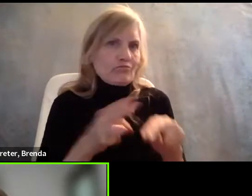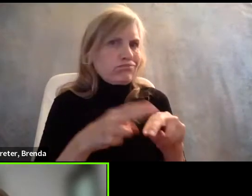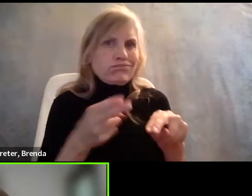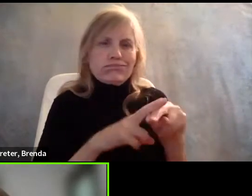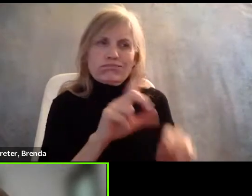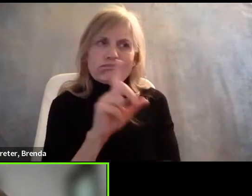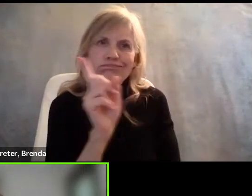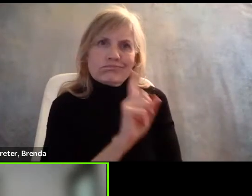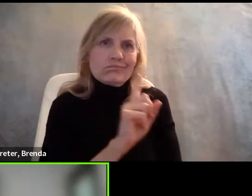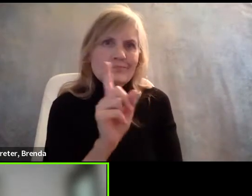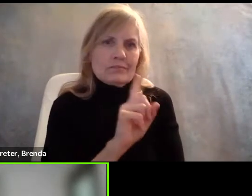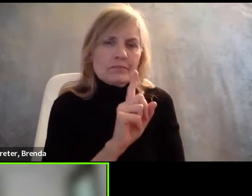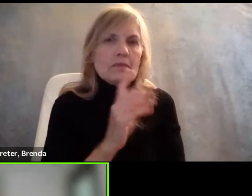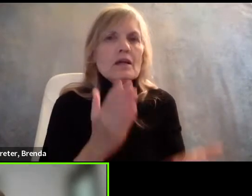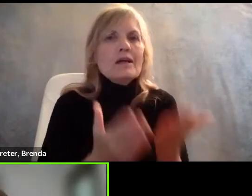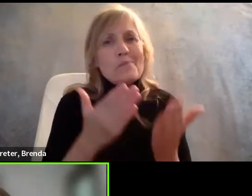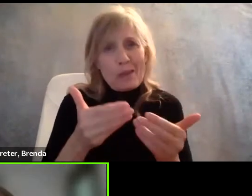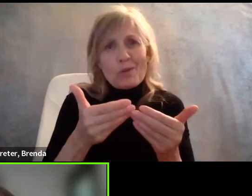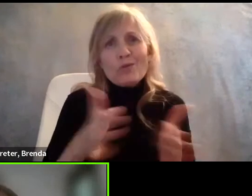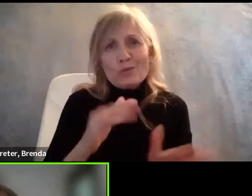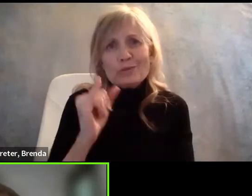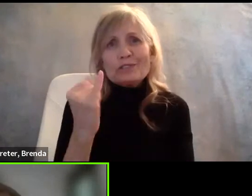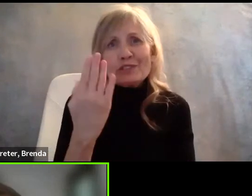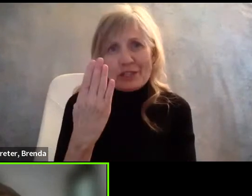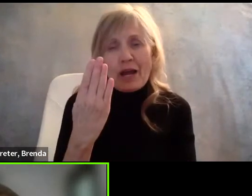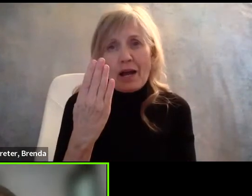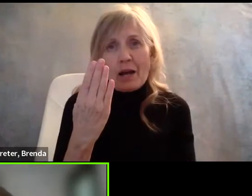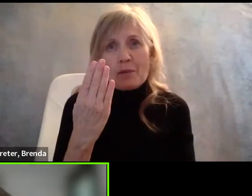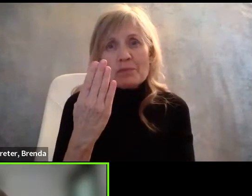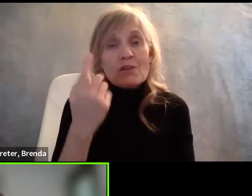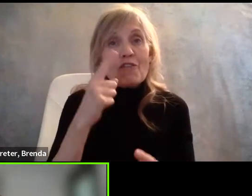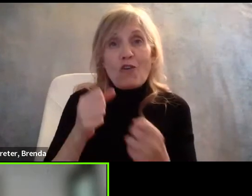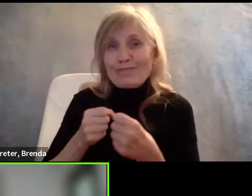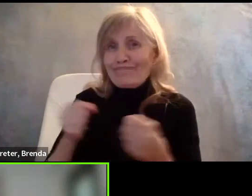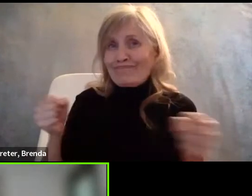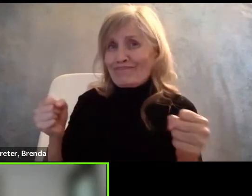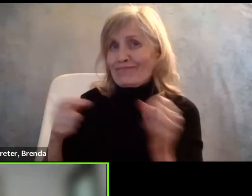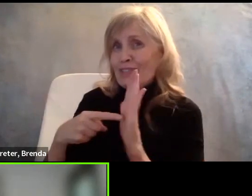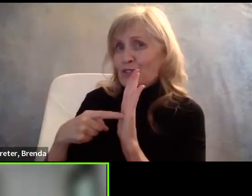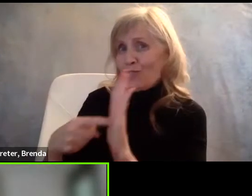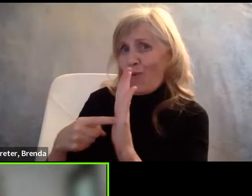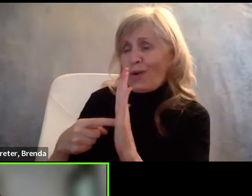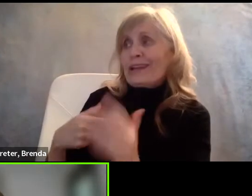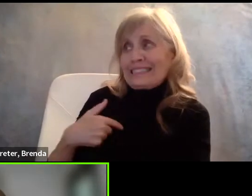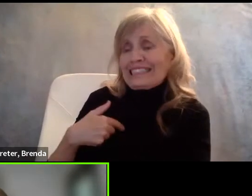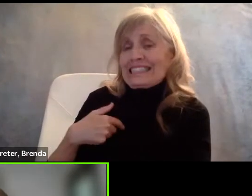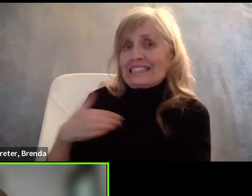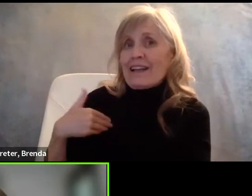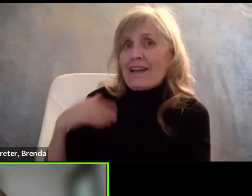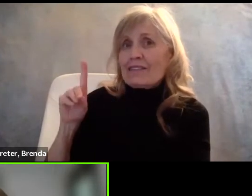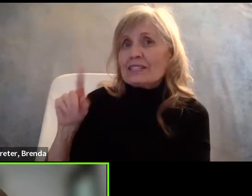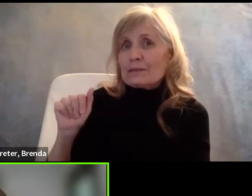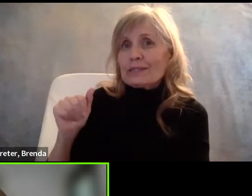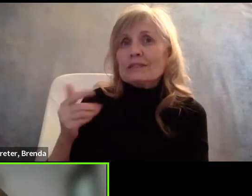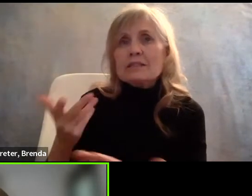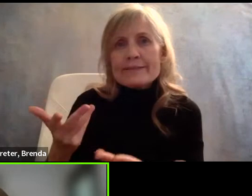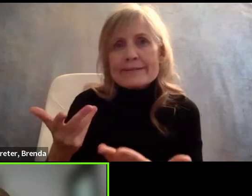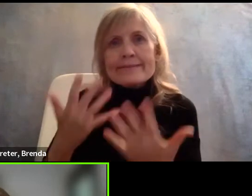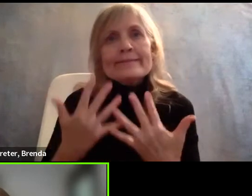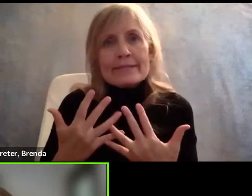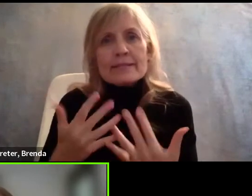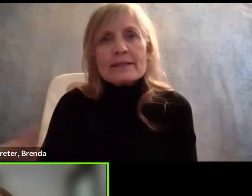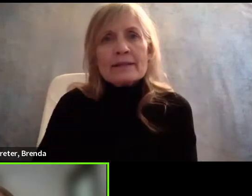And they may lose their jobs just for revealing their disability and seeking accommodations. So